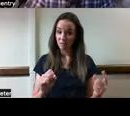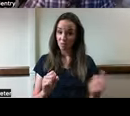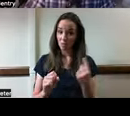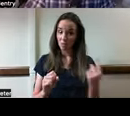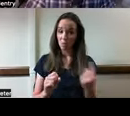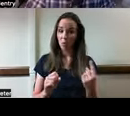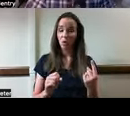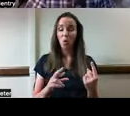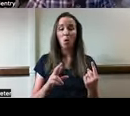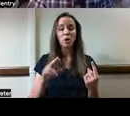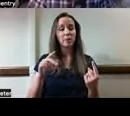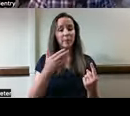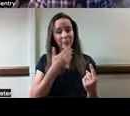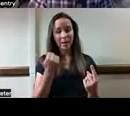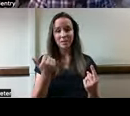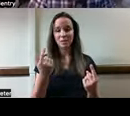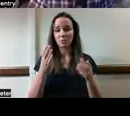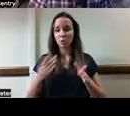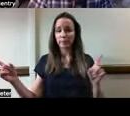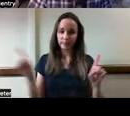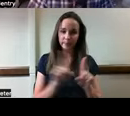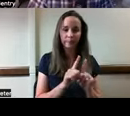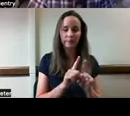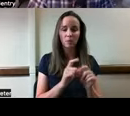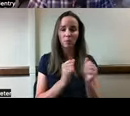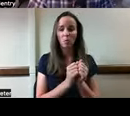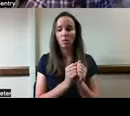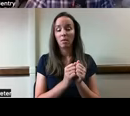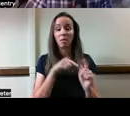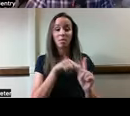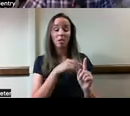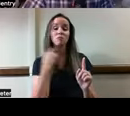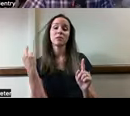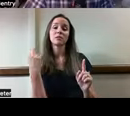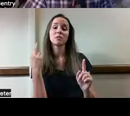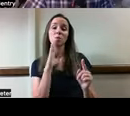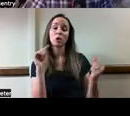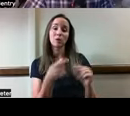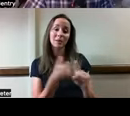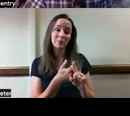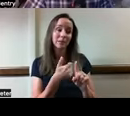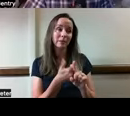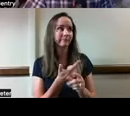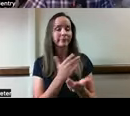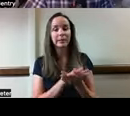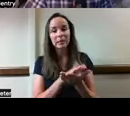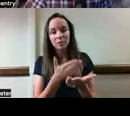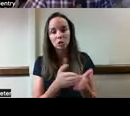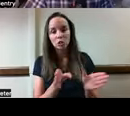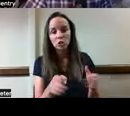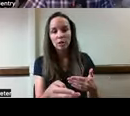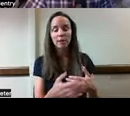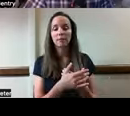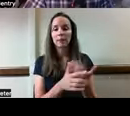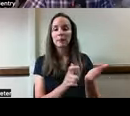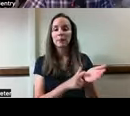Do you need to have someone there all the time? Are they, for instance, at risk of injuring themselves in the kitchen where they